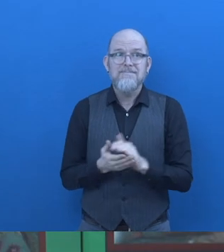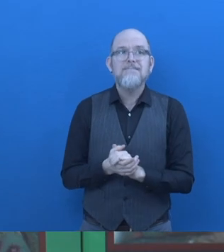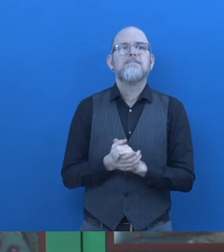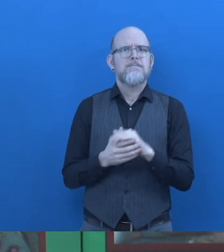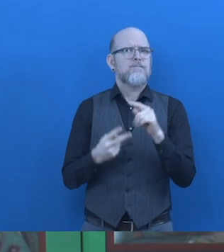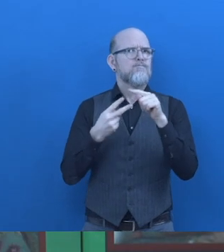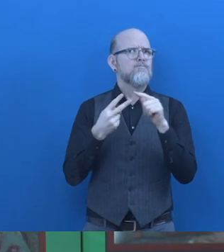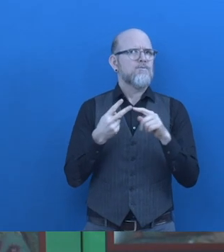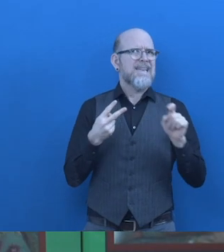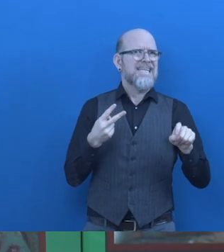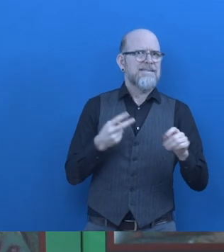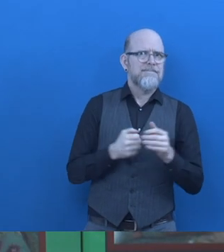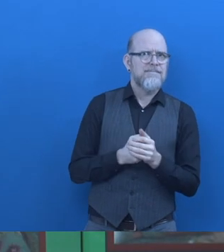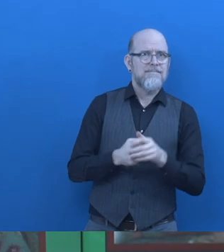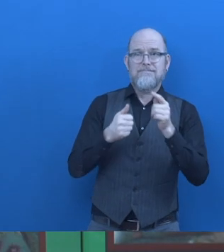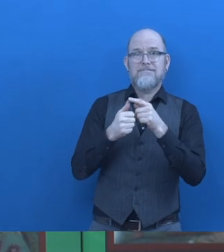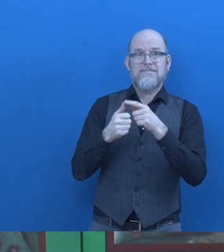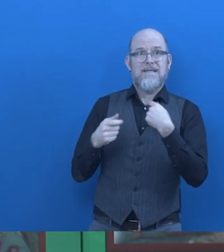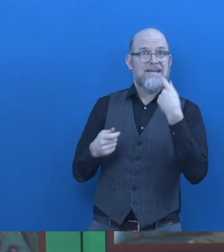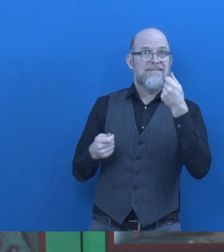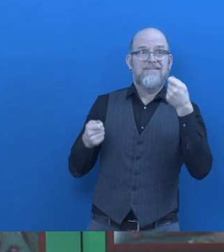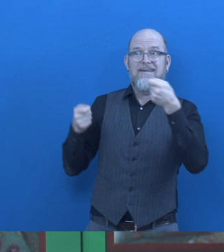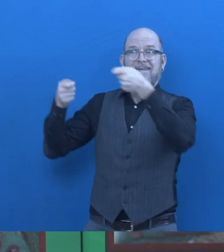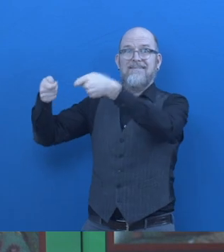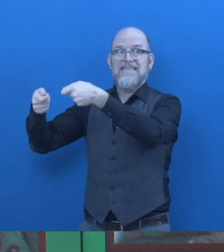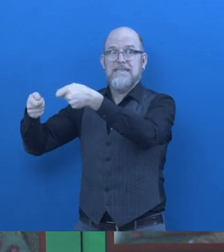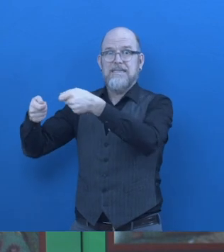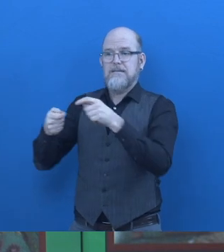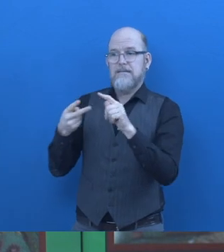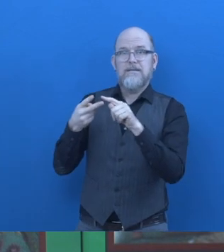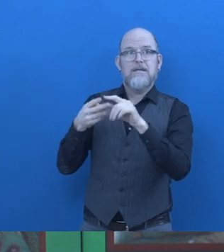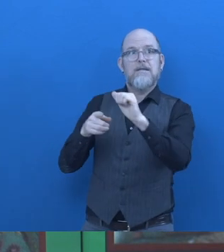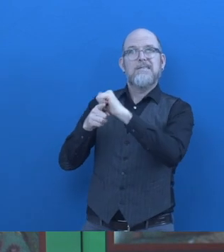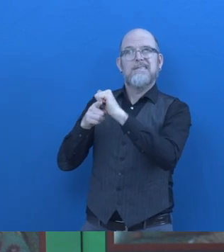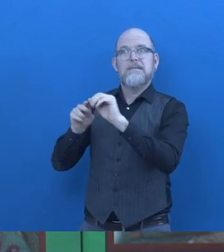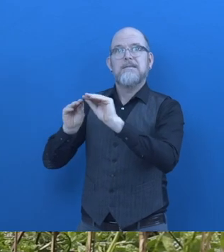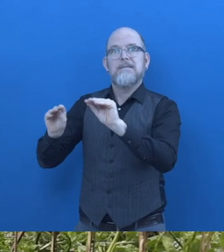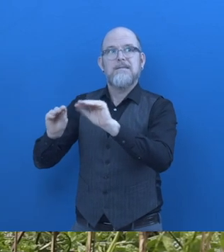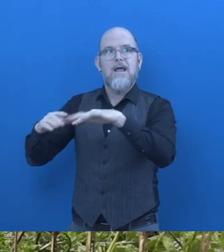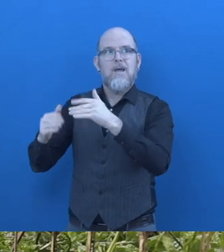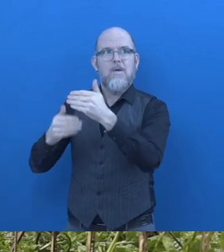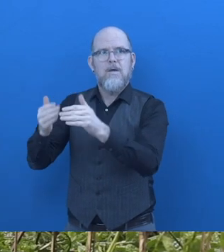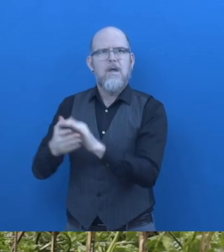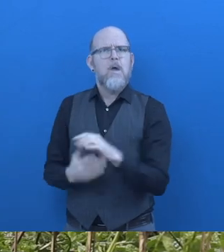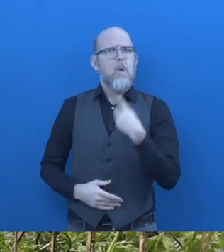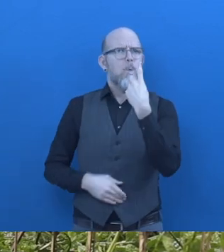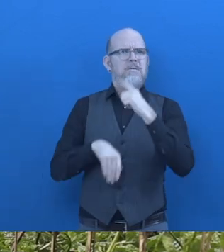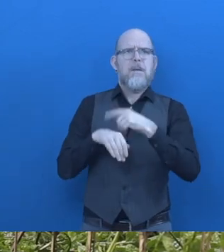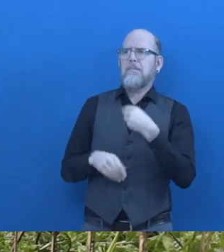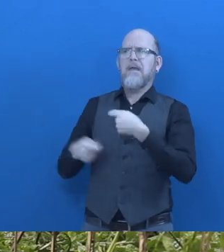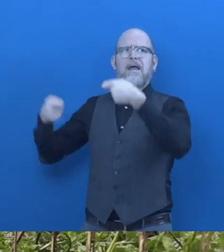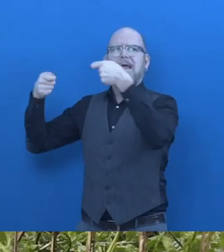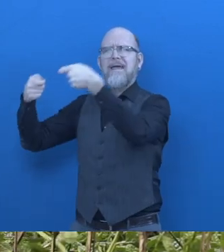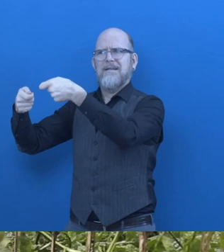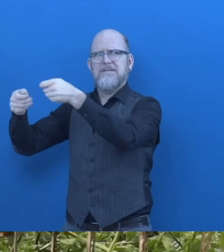Actually, we need two things. We need investment and we need capacity building. It's a one time investment is